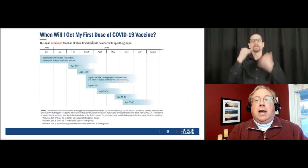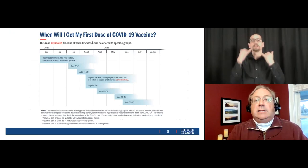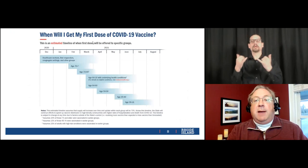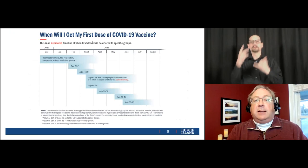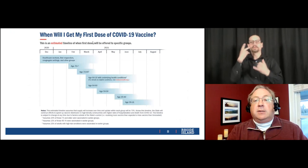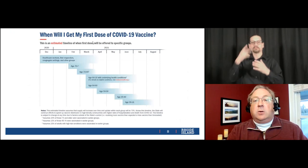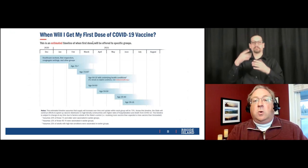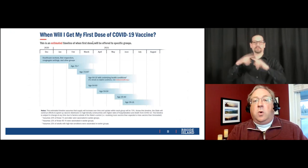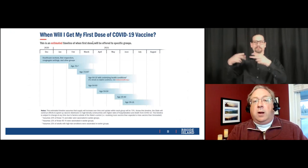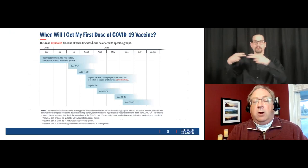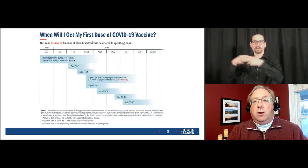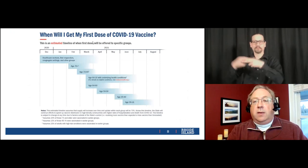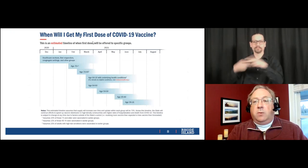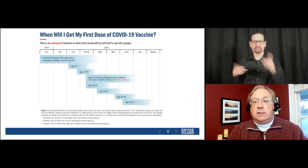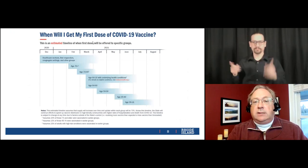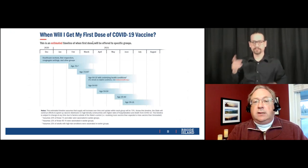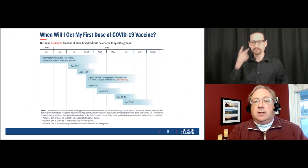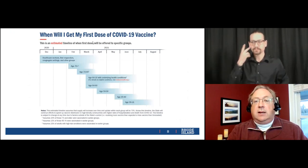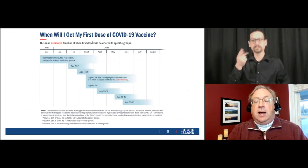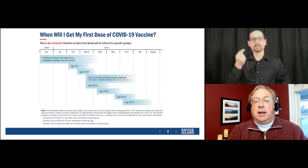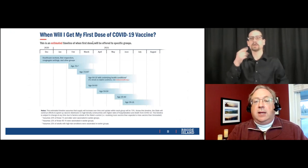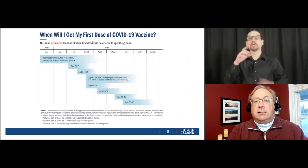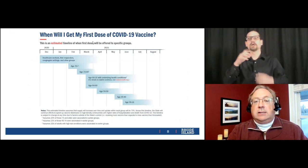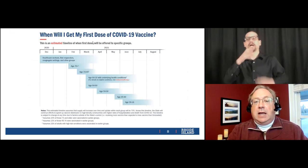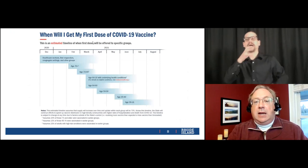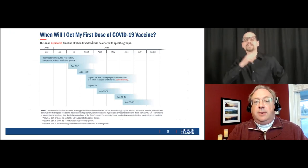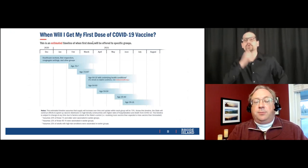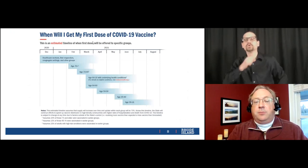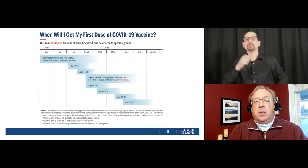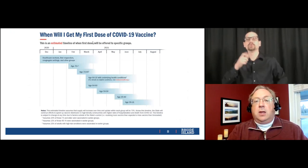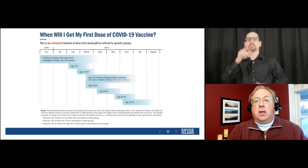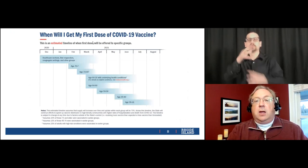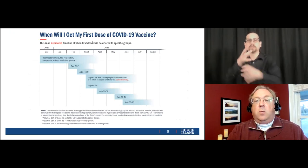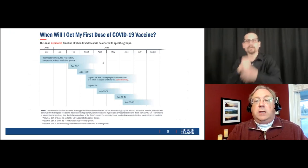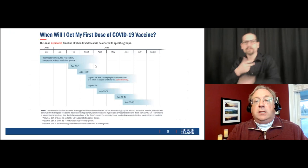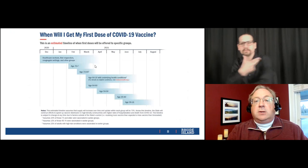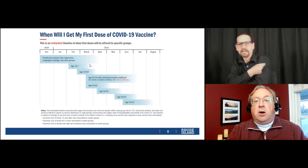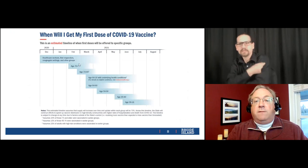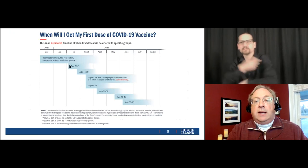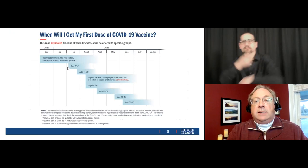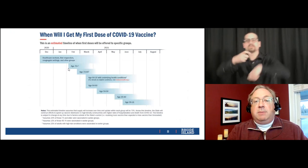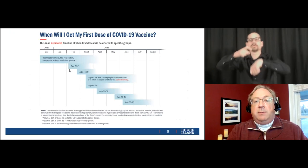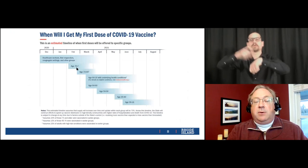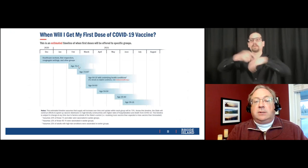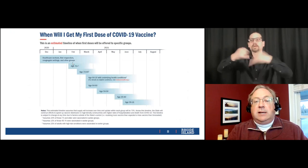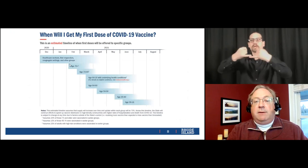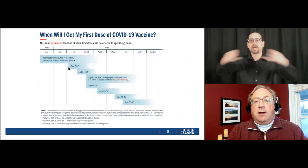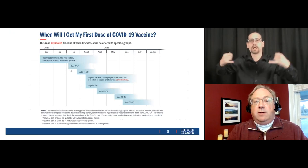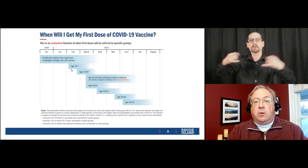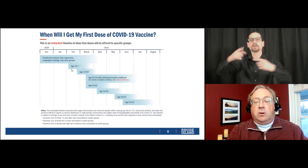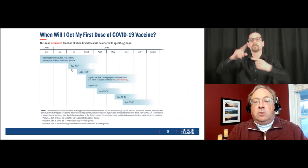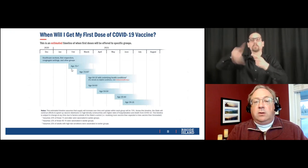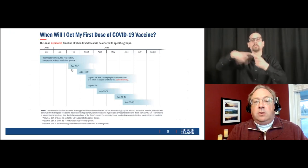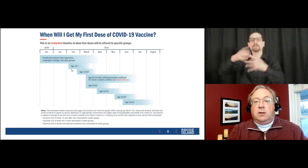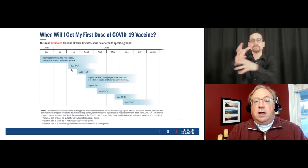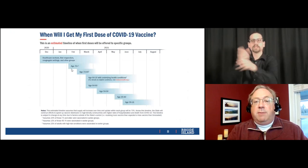I expect it's going to go quicker than what's on this slide. We did start vaccinating people 75